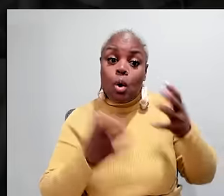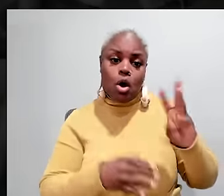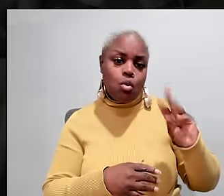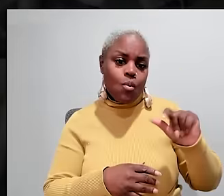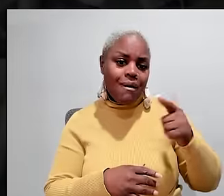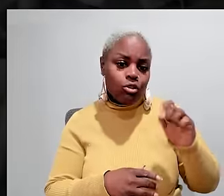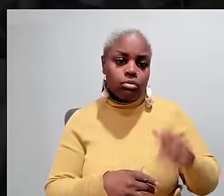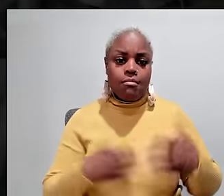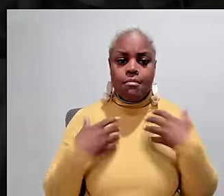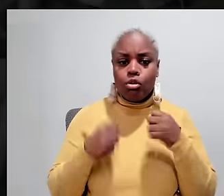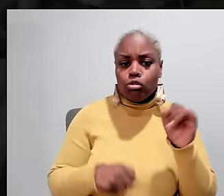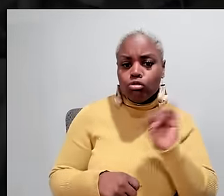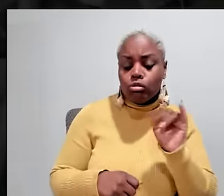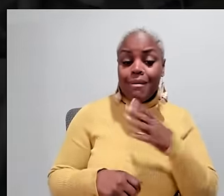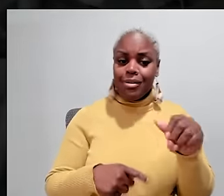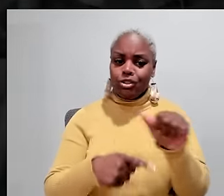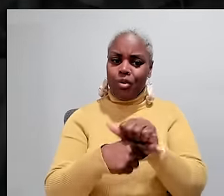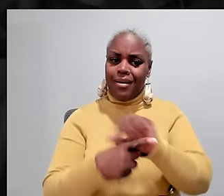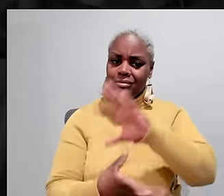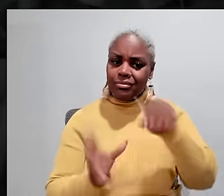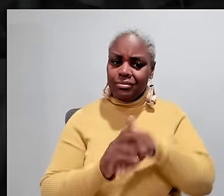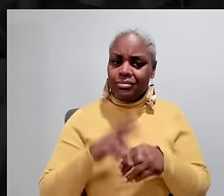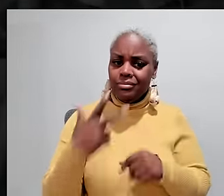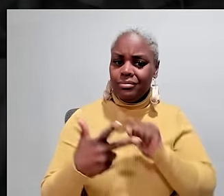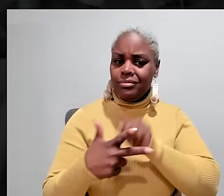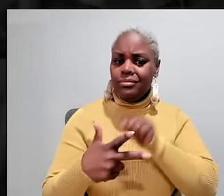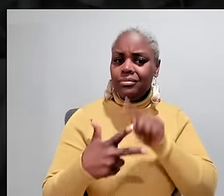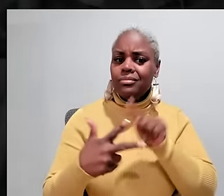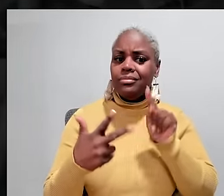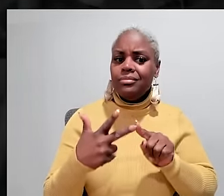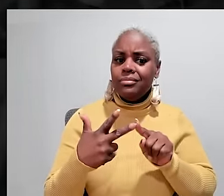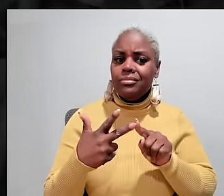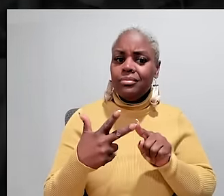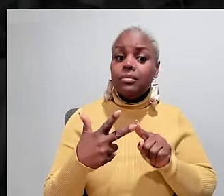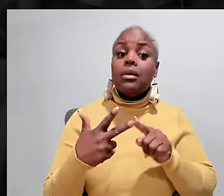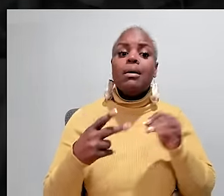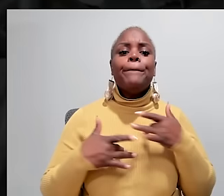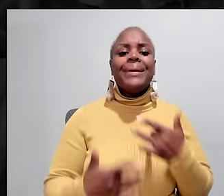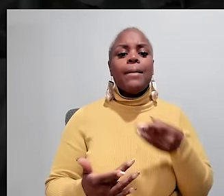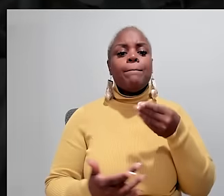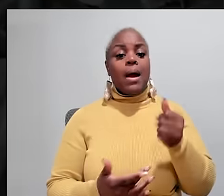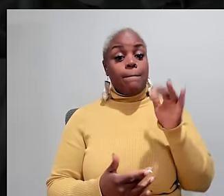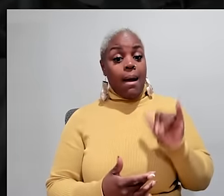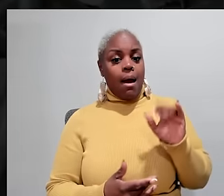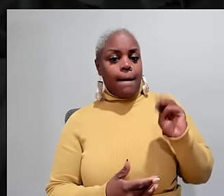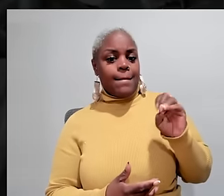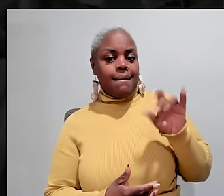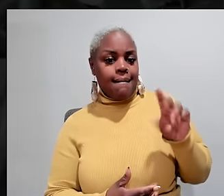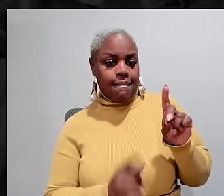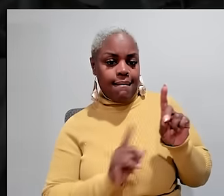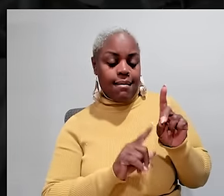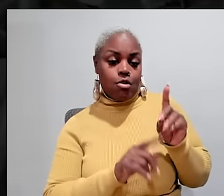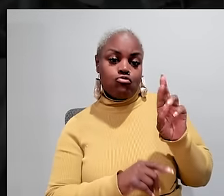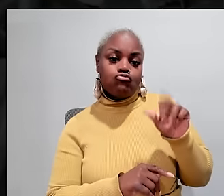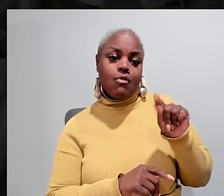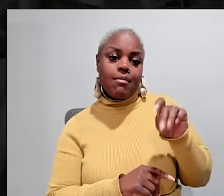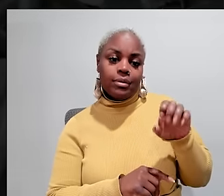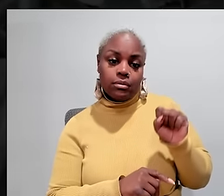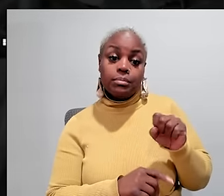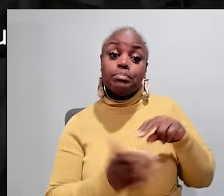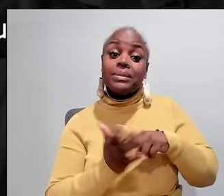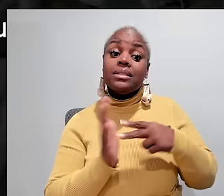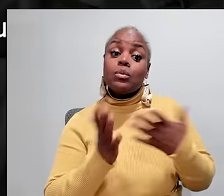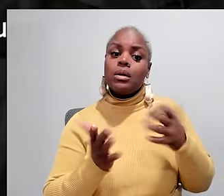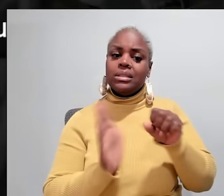those employers are expected to cover a range of costs that include wages health insurance and training